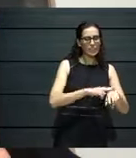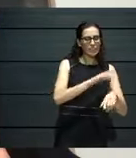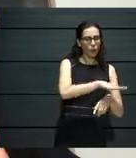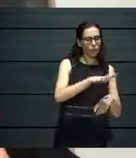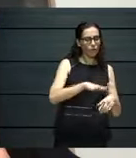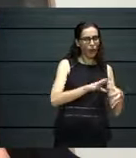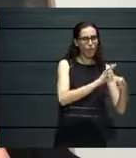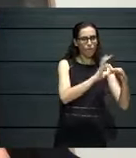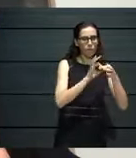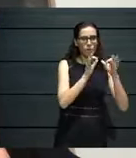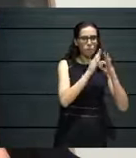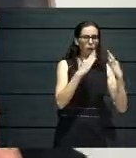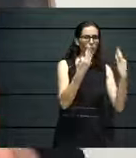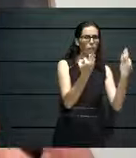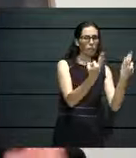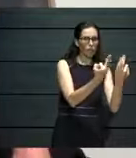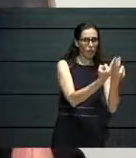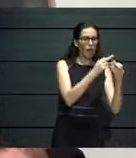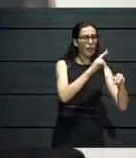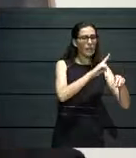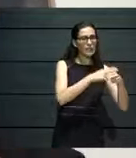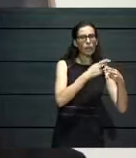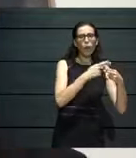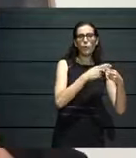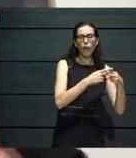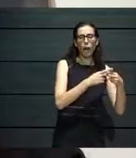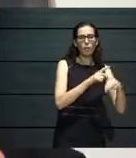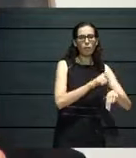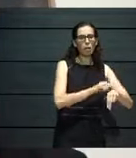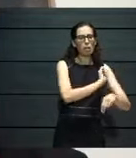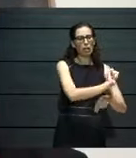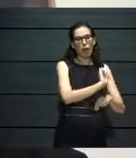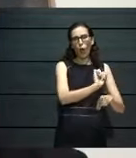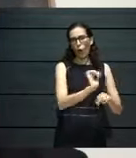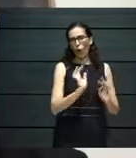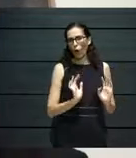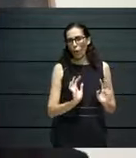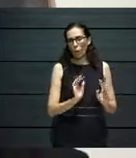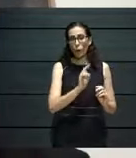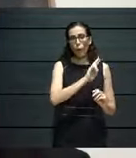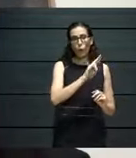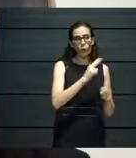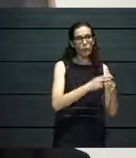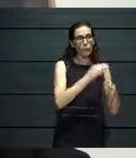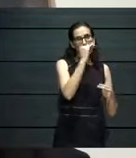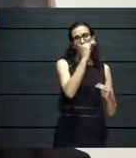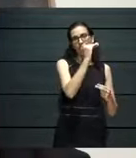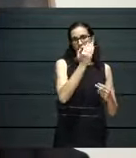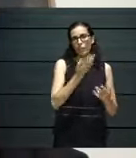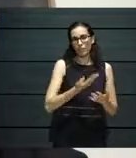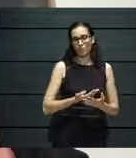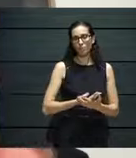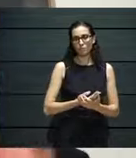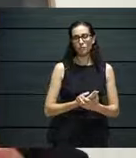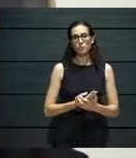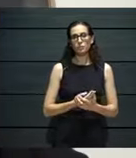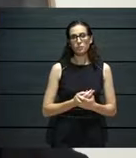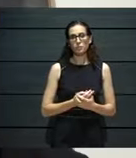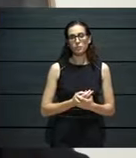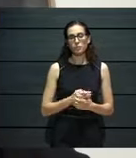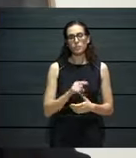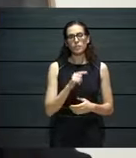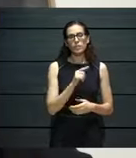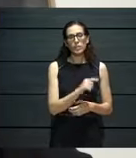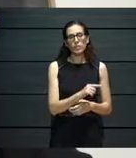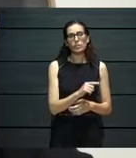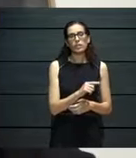do in their own time and do in their own home. Which was, you know, sort